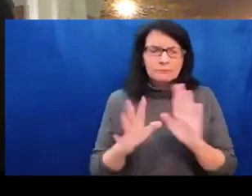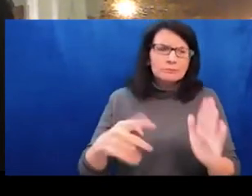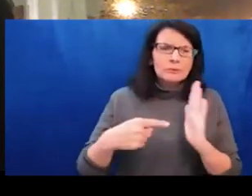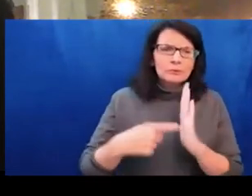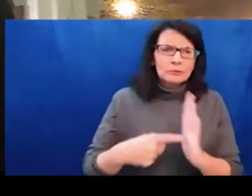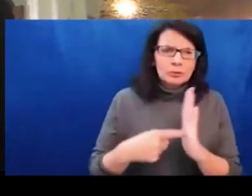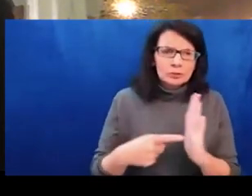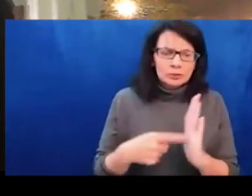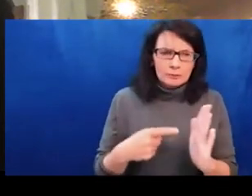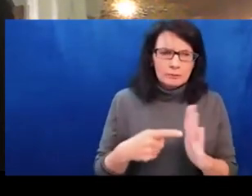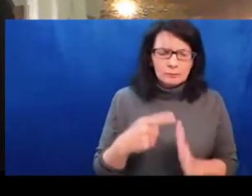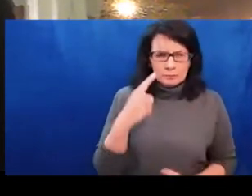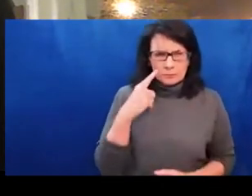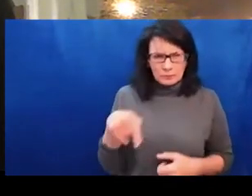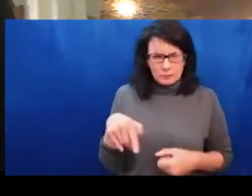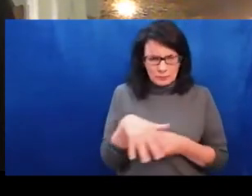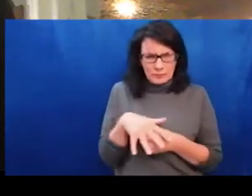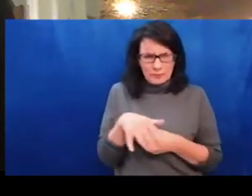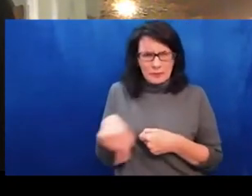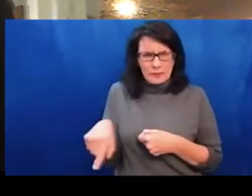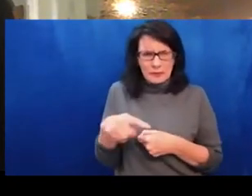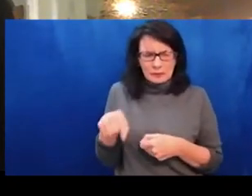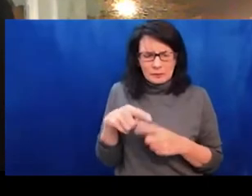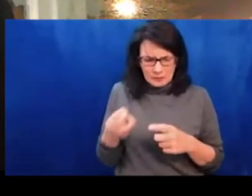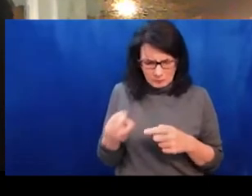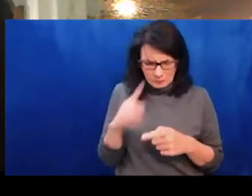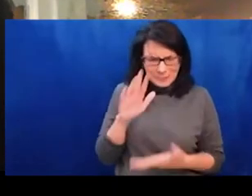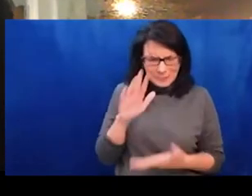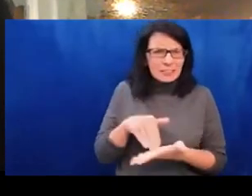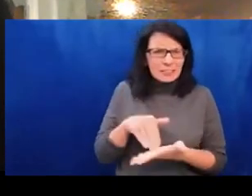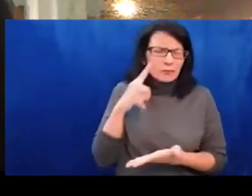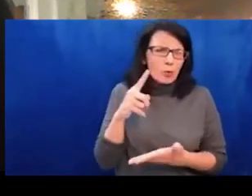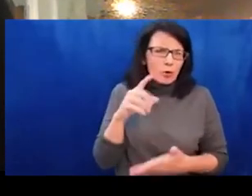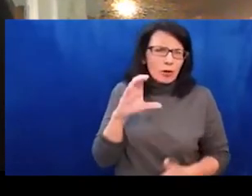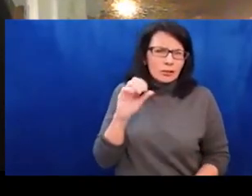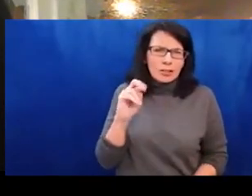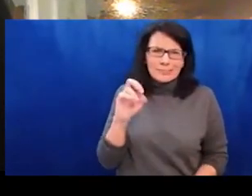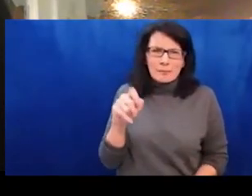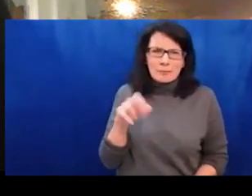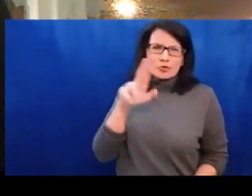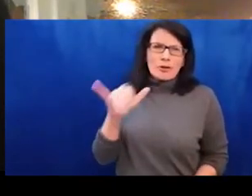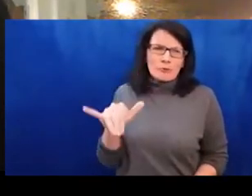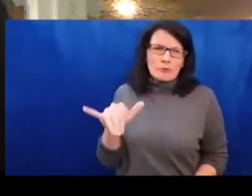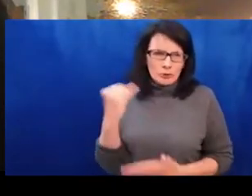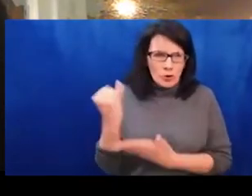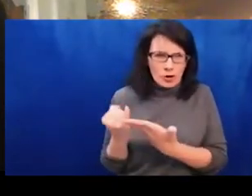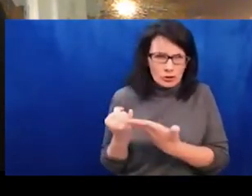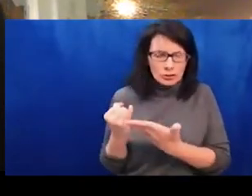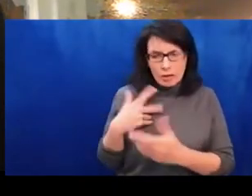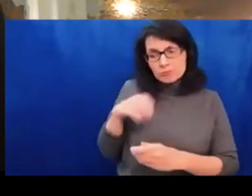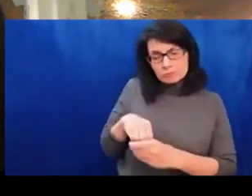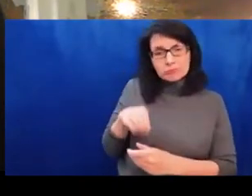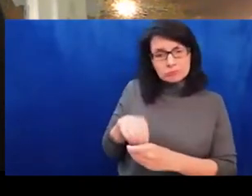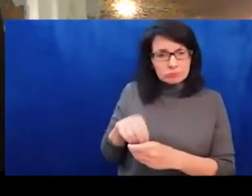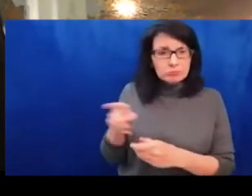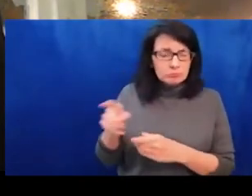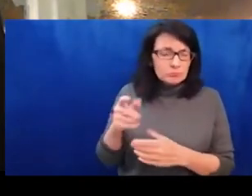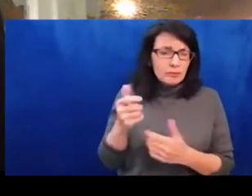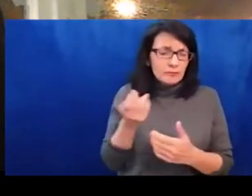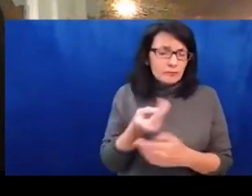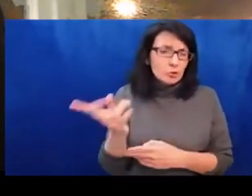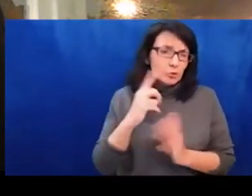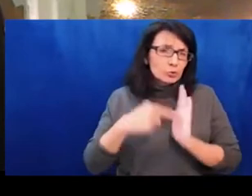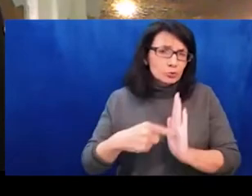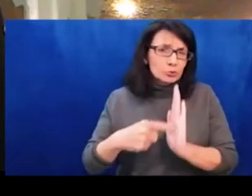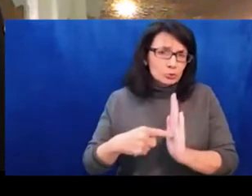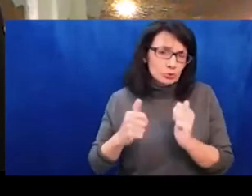So of course it's, I mean, at least for me, it's not really possible to think about, I don't know, the creation of some